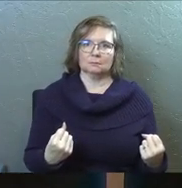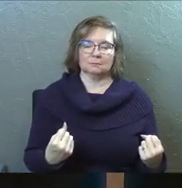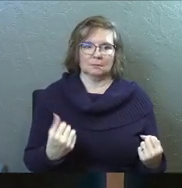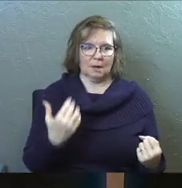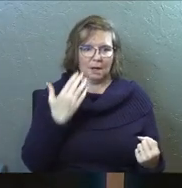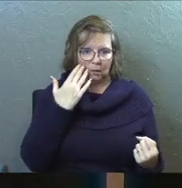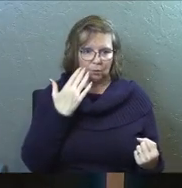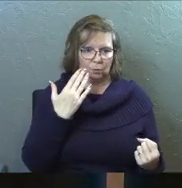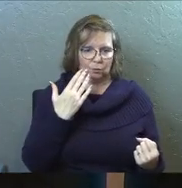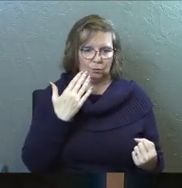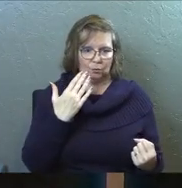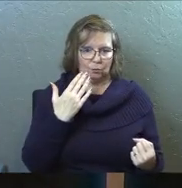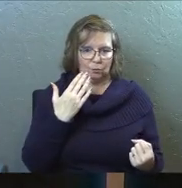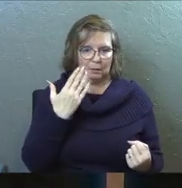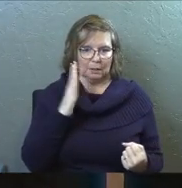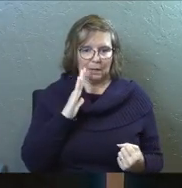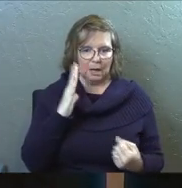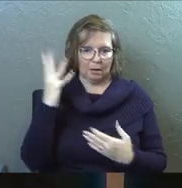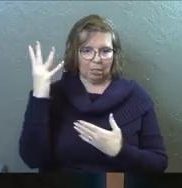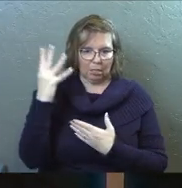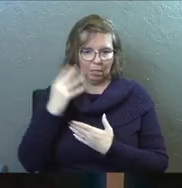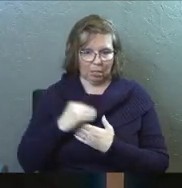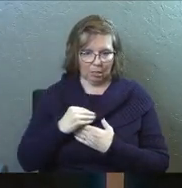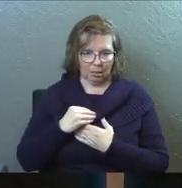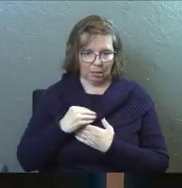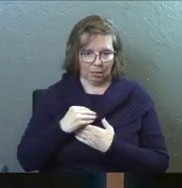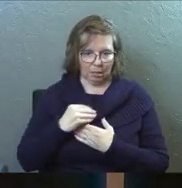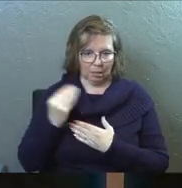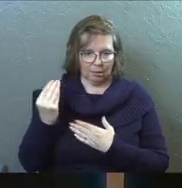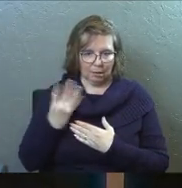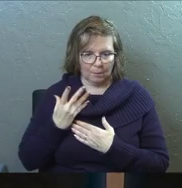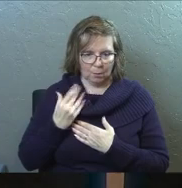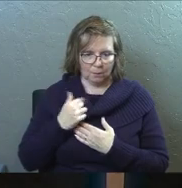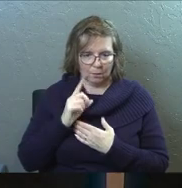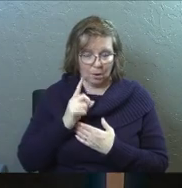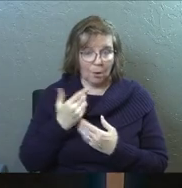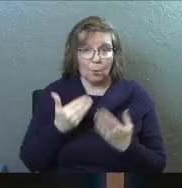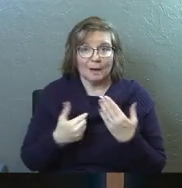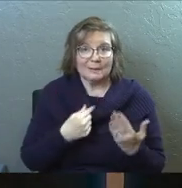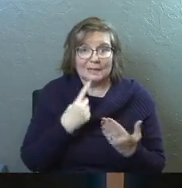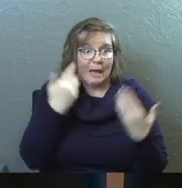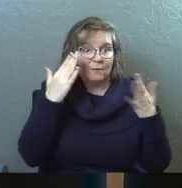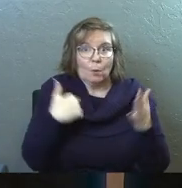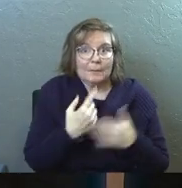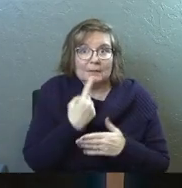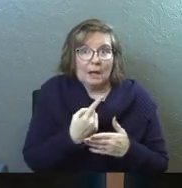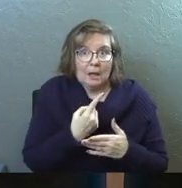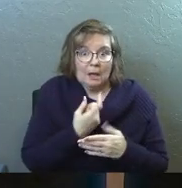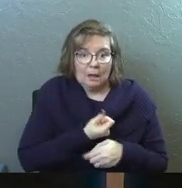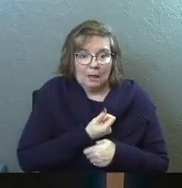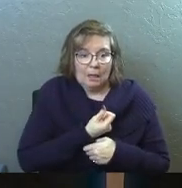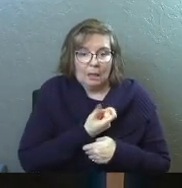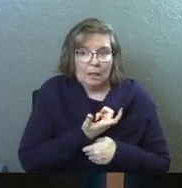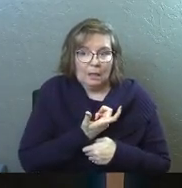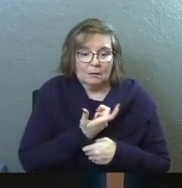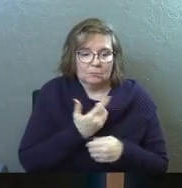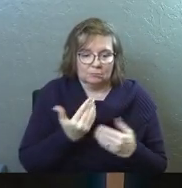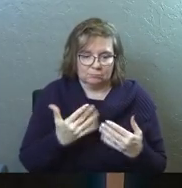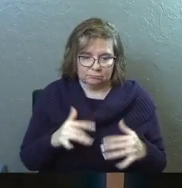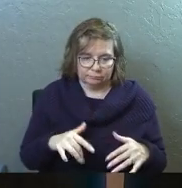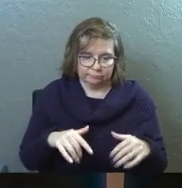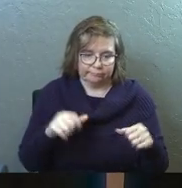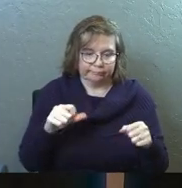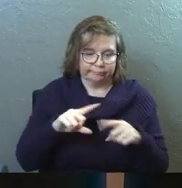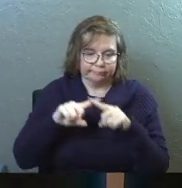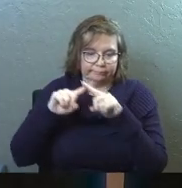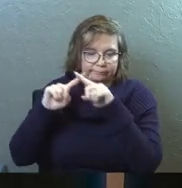And I knew God's filled me for this moment. And whatever I'm about to say, I don't even know what I'm about to say, but I'm stepping into a moment where I know